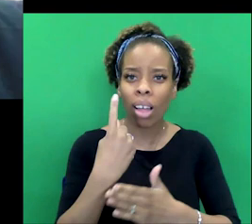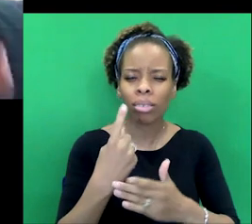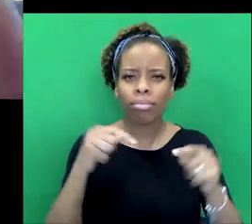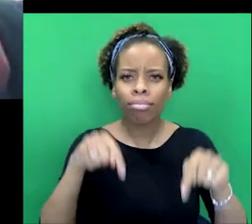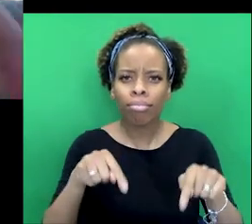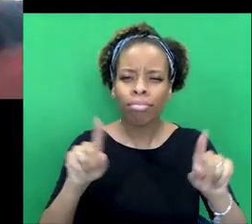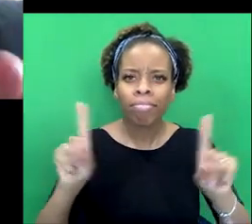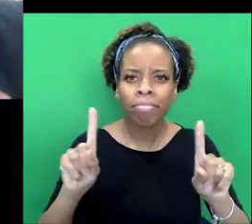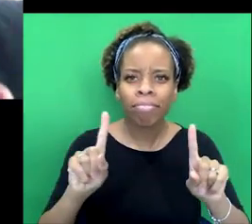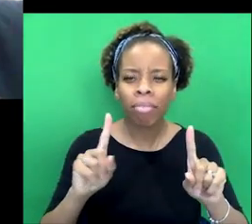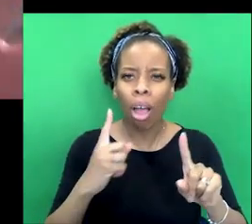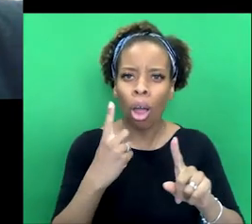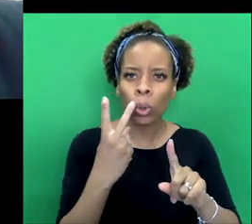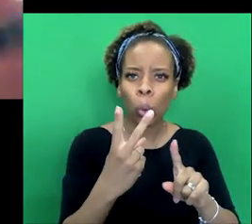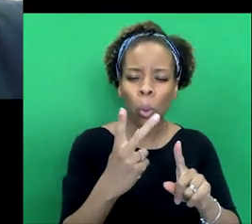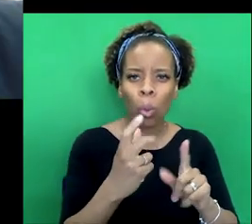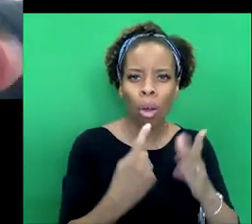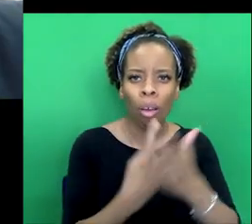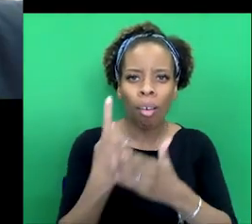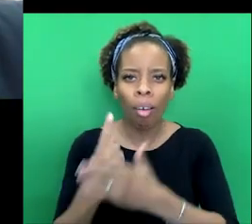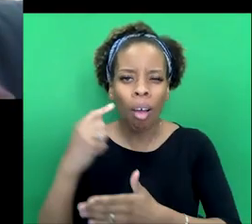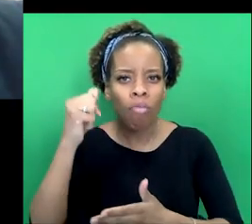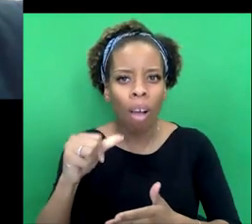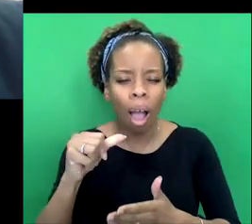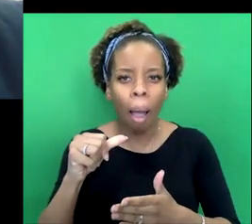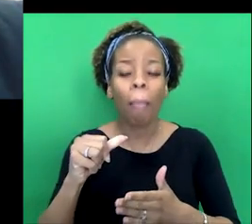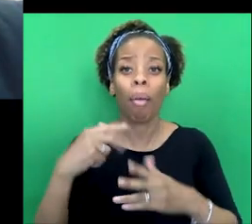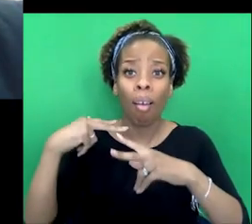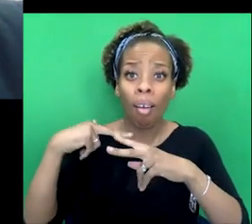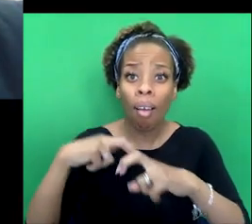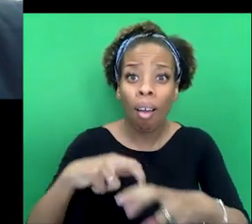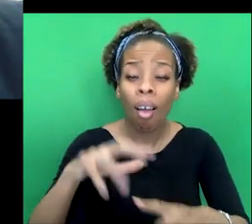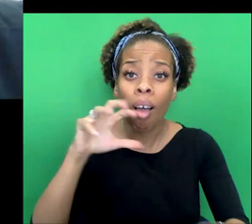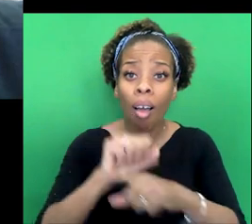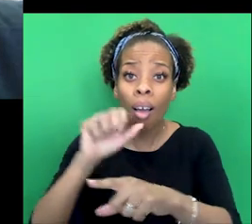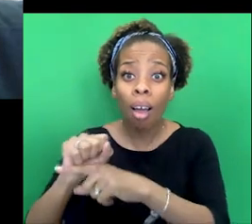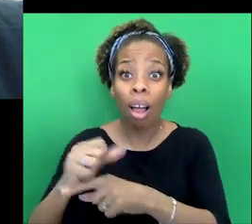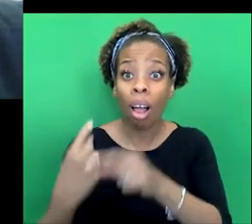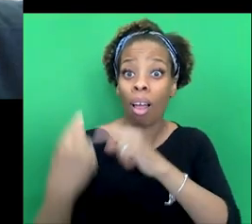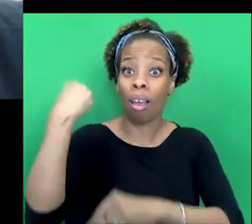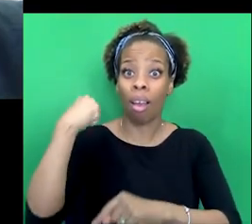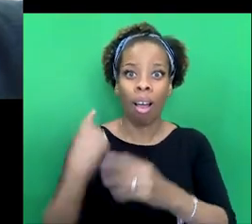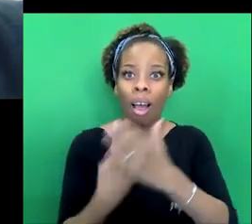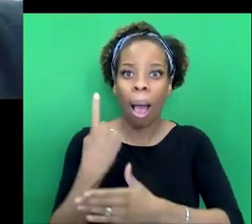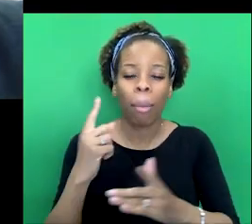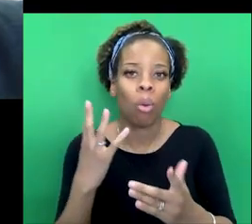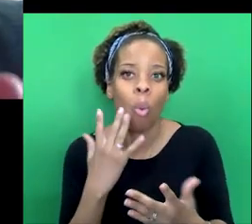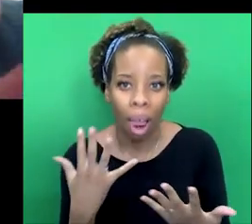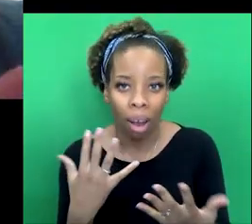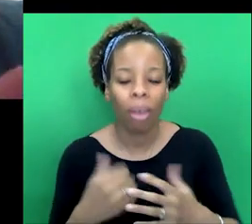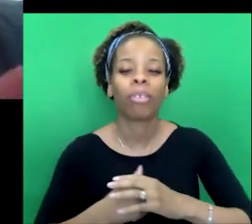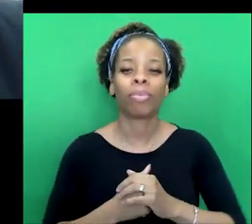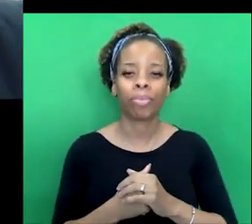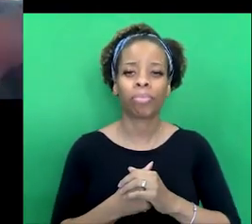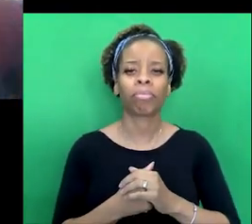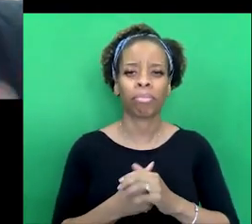of two crimes and use them as a way of looking into the culture in which they took place. Now, one of those crimes was